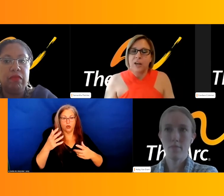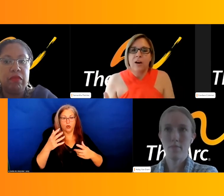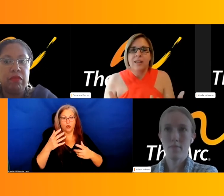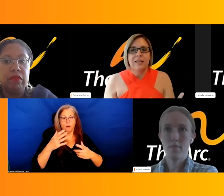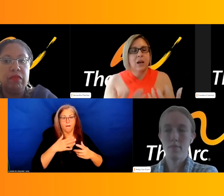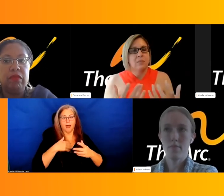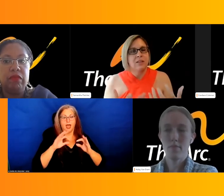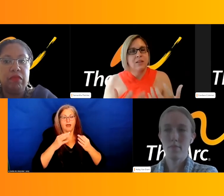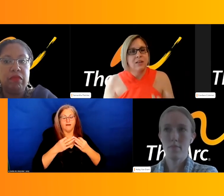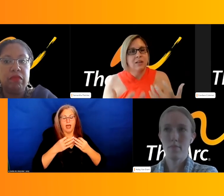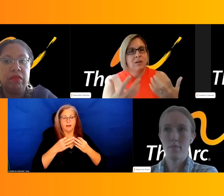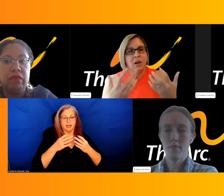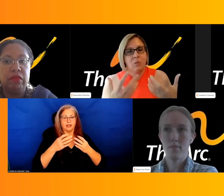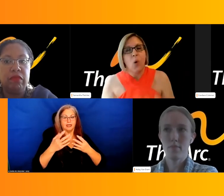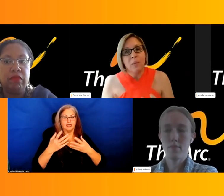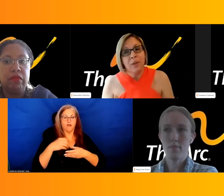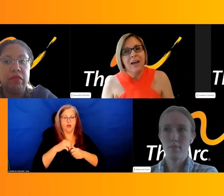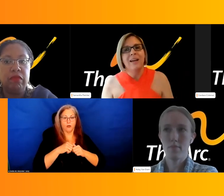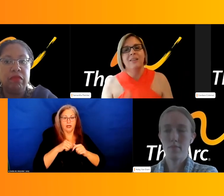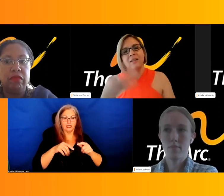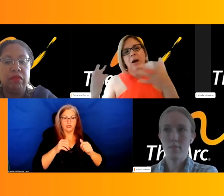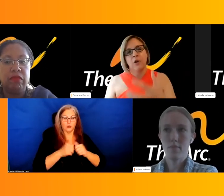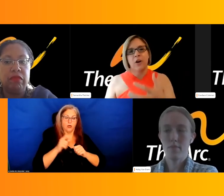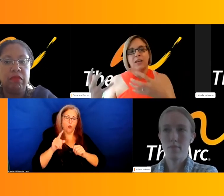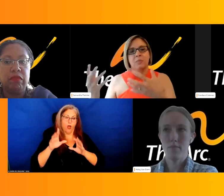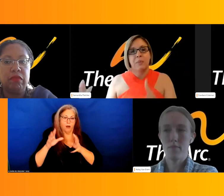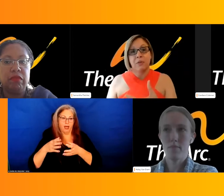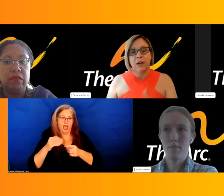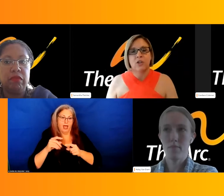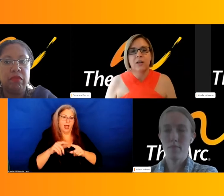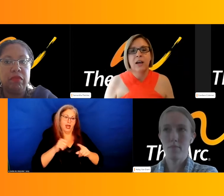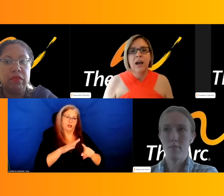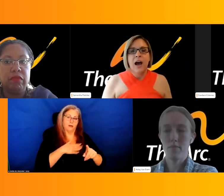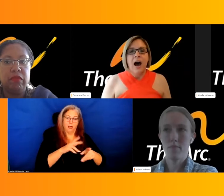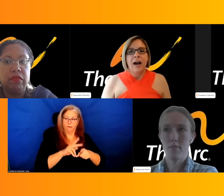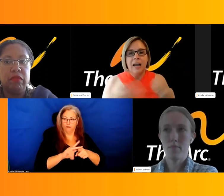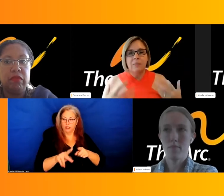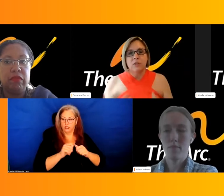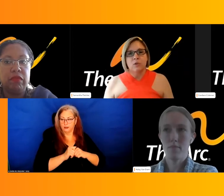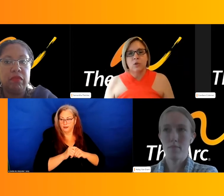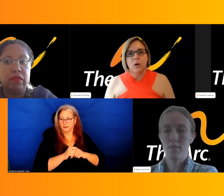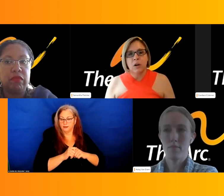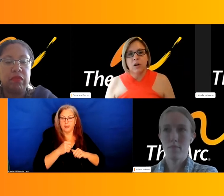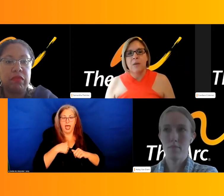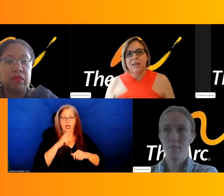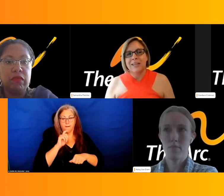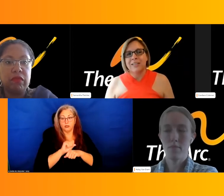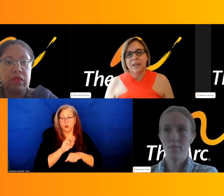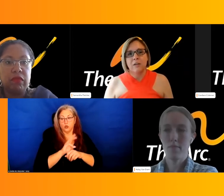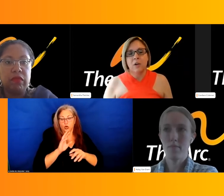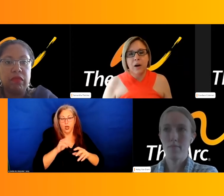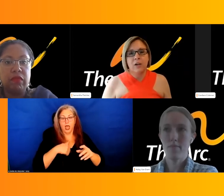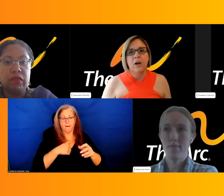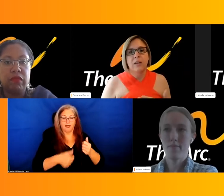family context comes into this in one play. And then the other is my profession. I am a social worker and I'm the